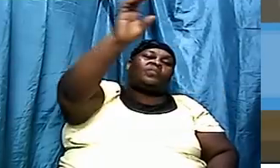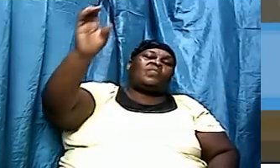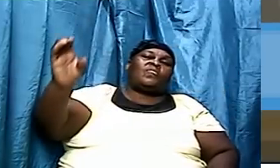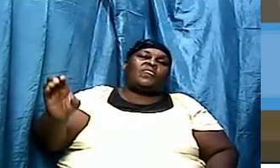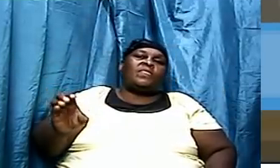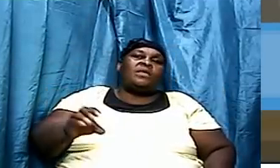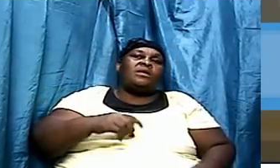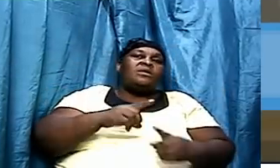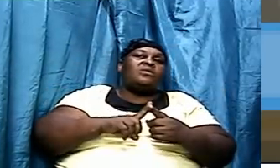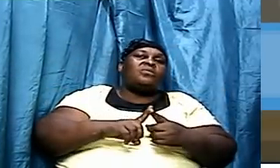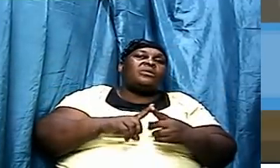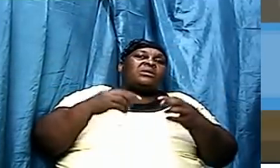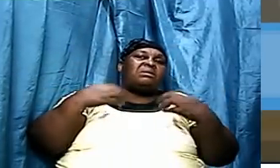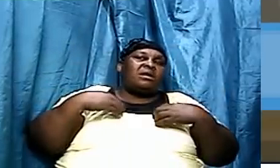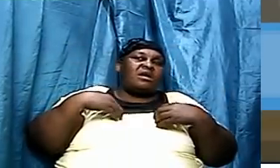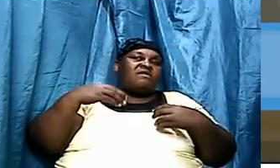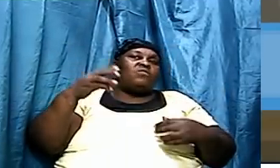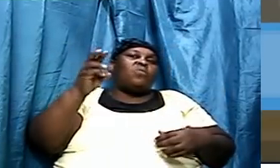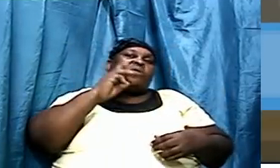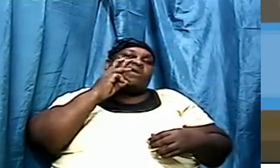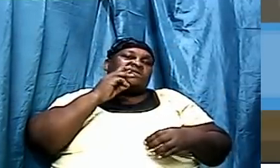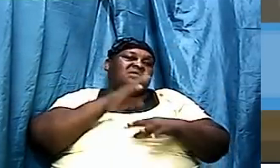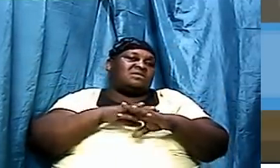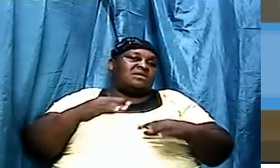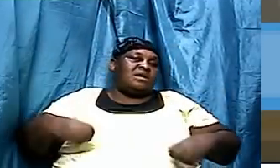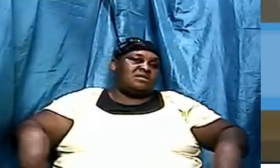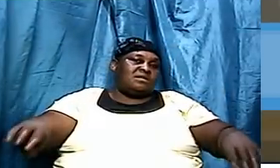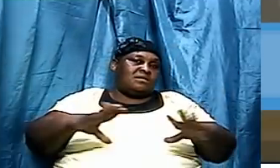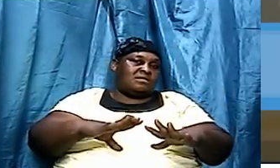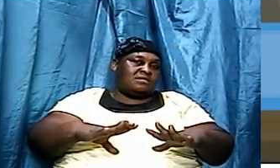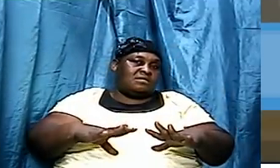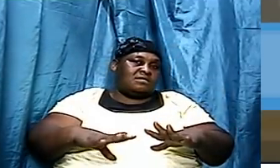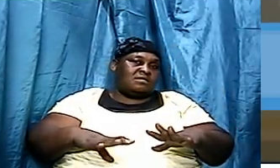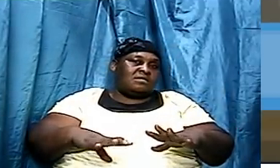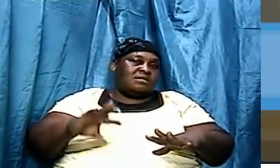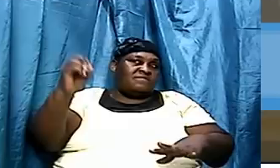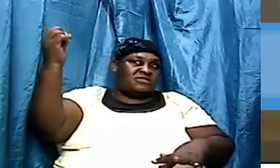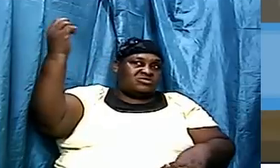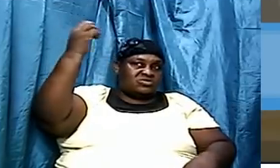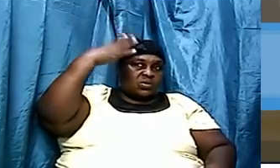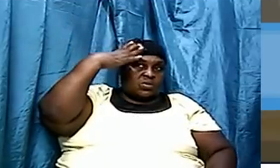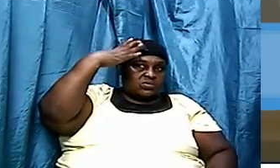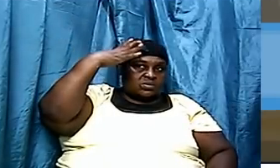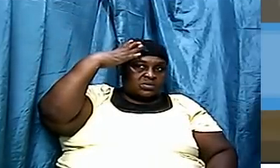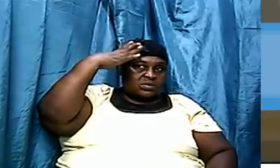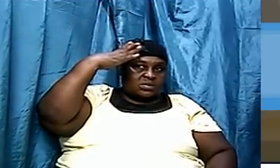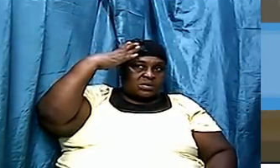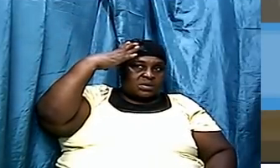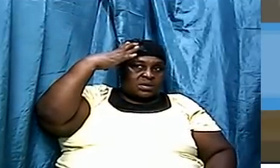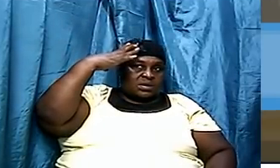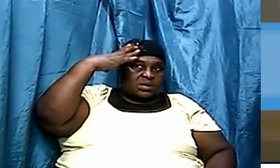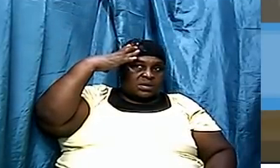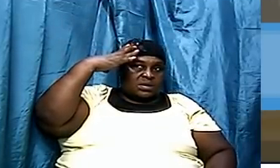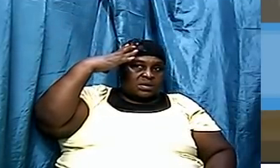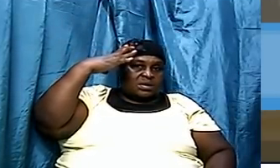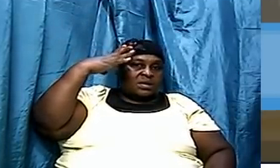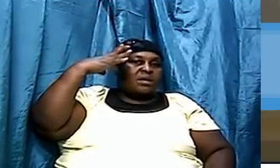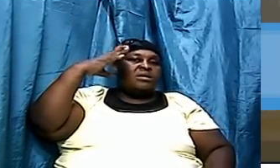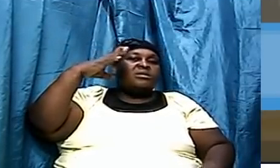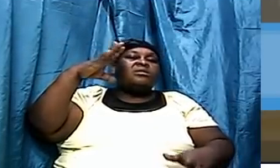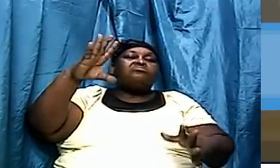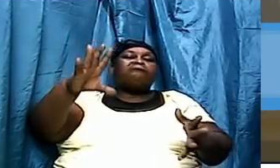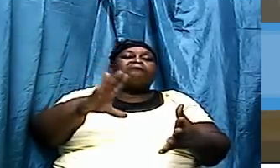when we have water on the land we have what is called the sun cause what is called evaporation